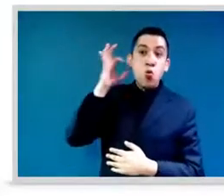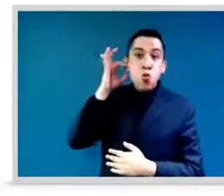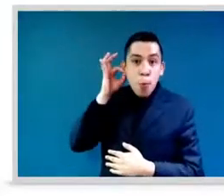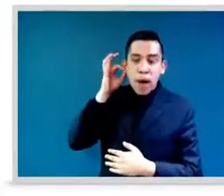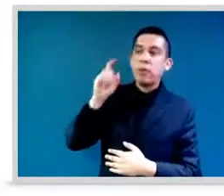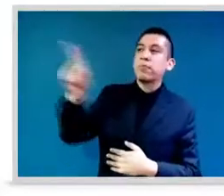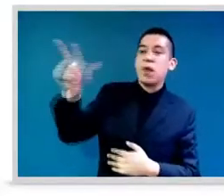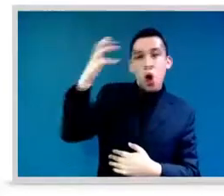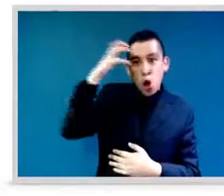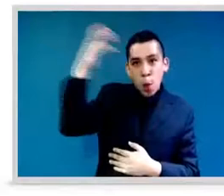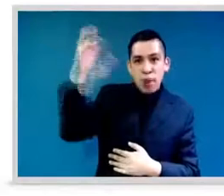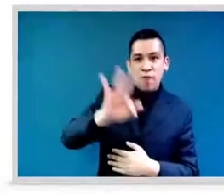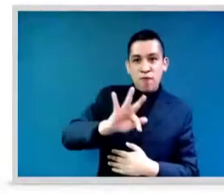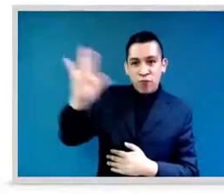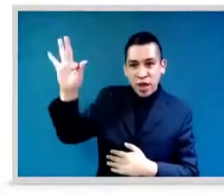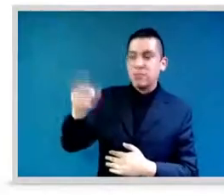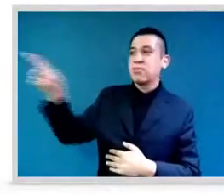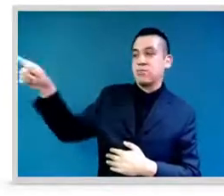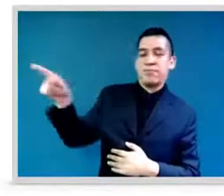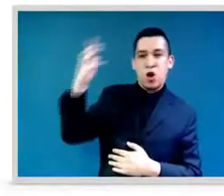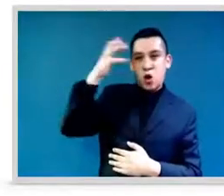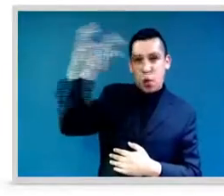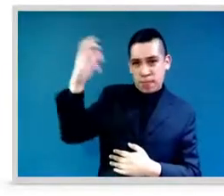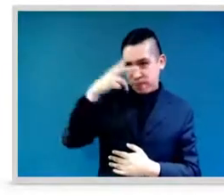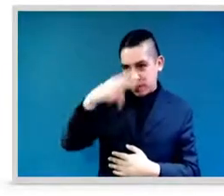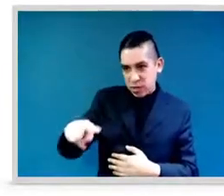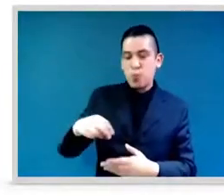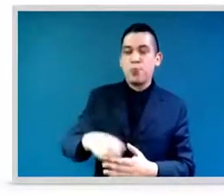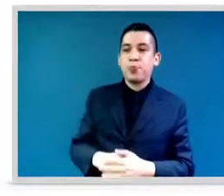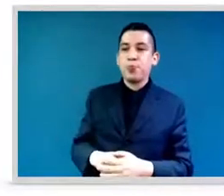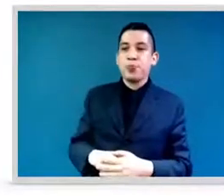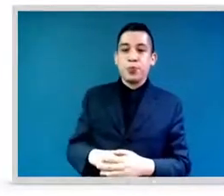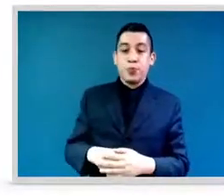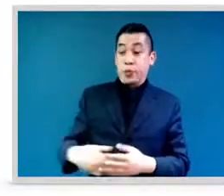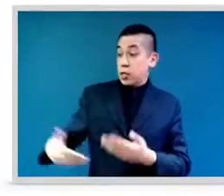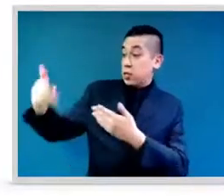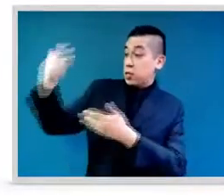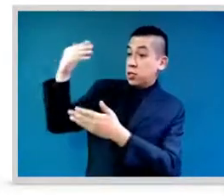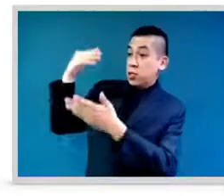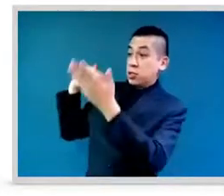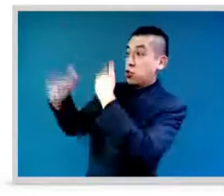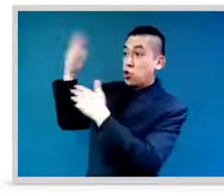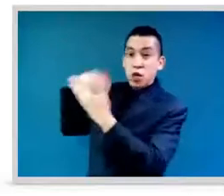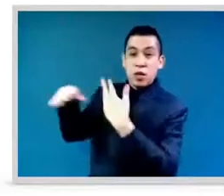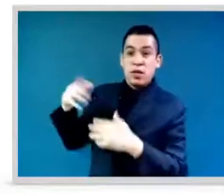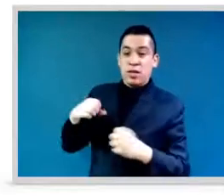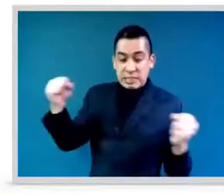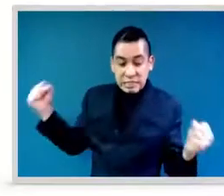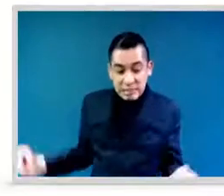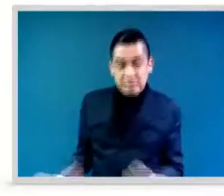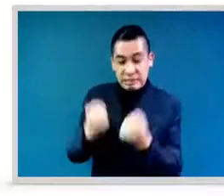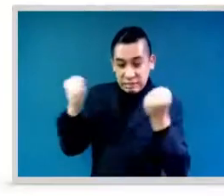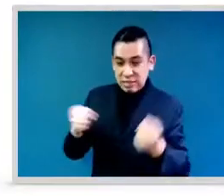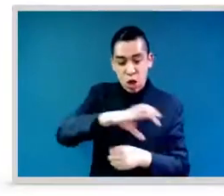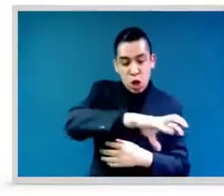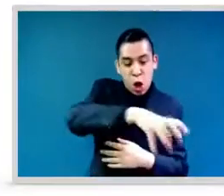se inserta en la historia del esfuerzo multilateral por conseguir la igualdad que se inició